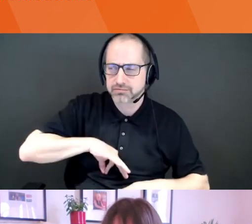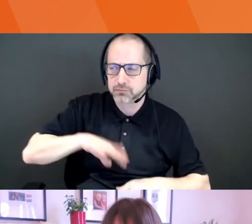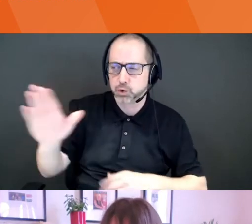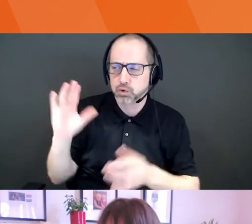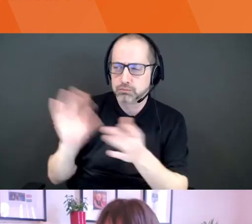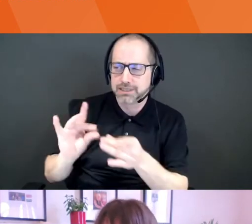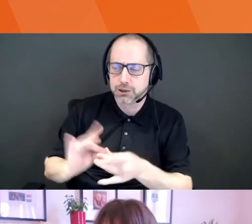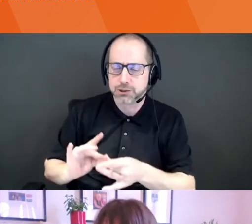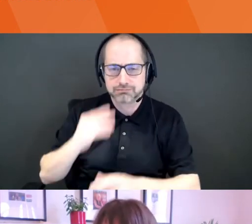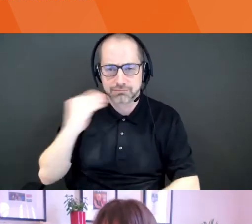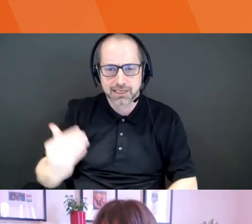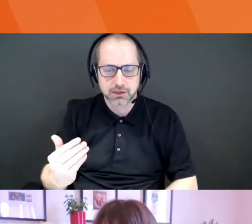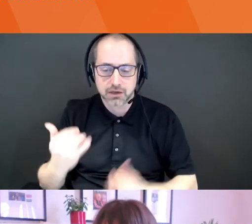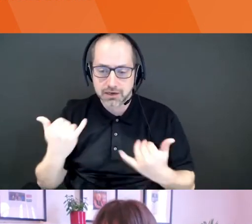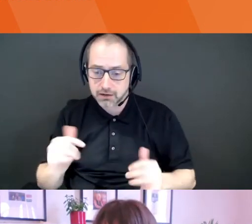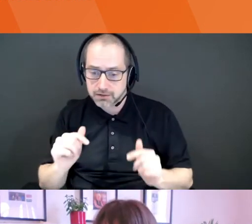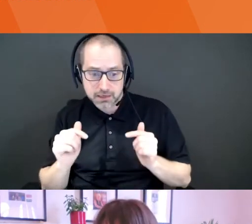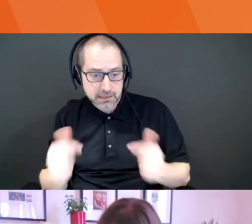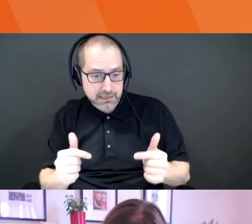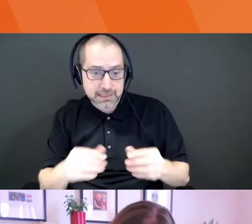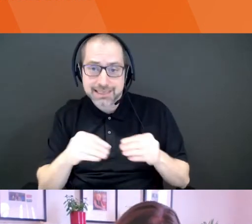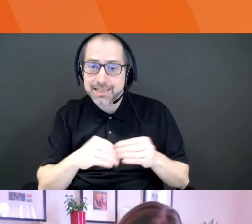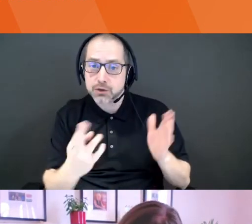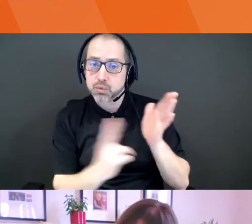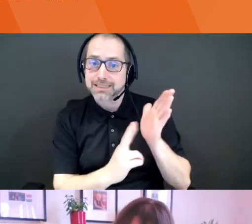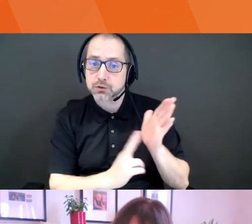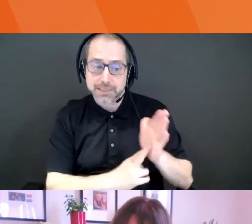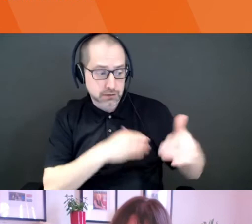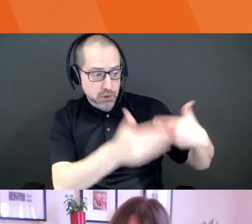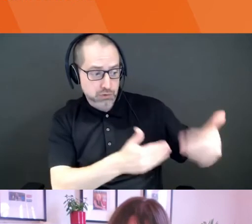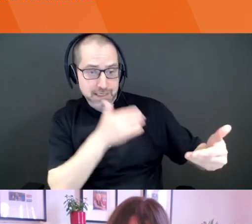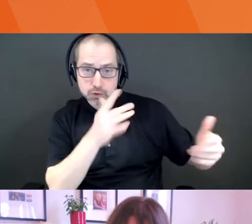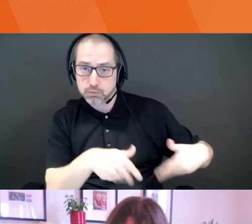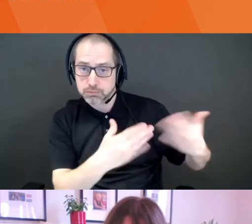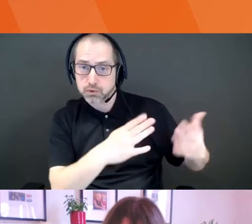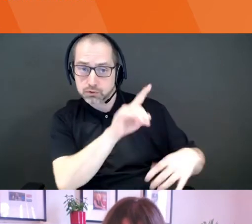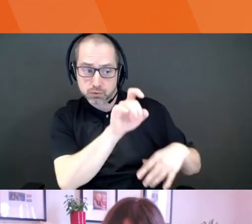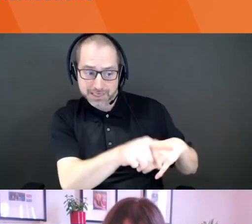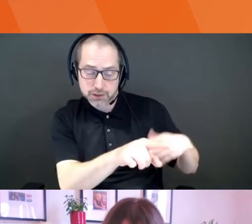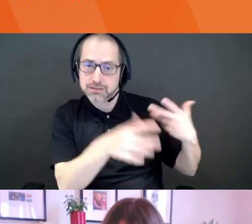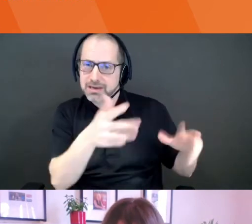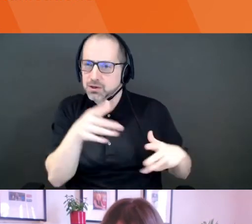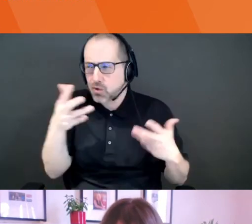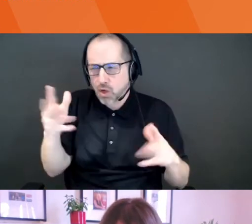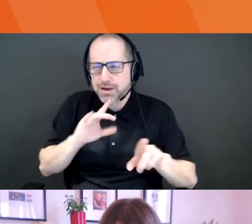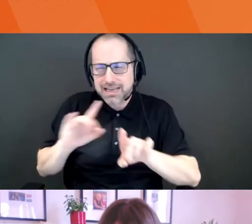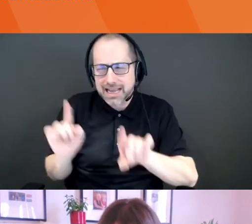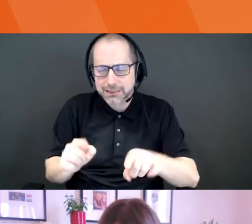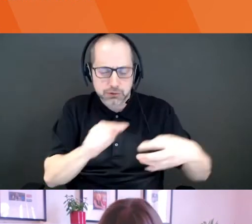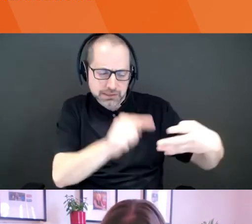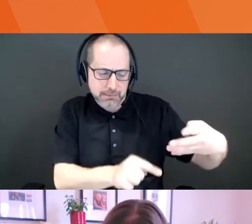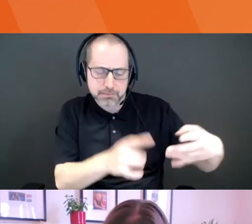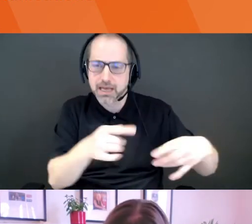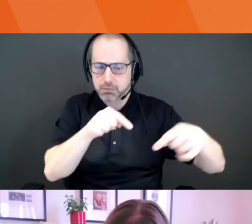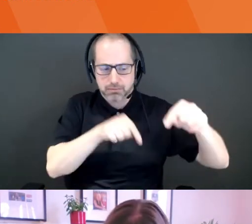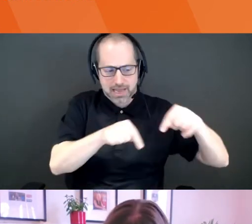questions that were raised in the registration first. There's some that you've probably touched on, but maybe we'll just go back and make sure that they're